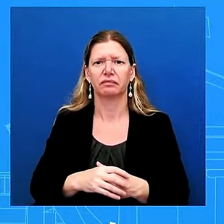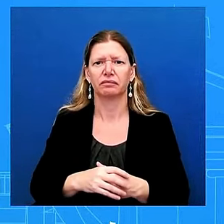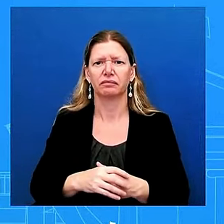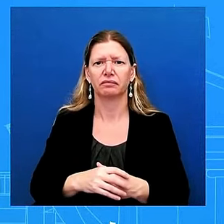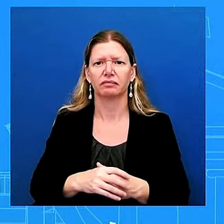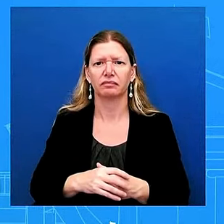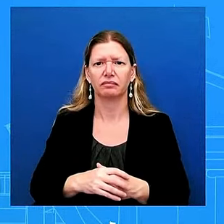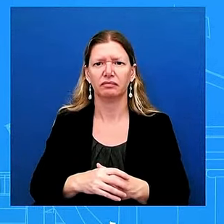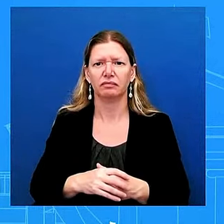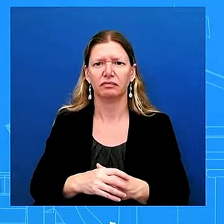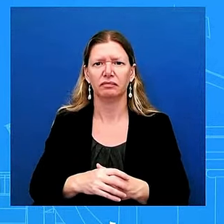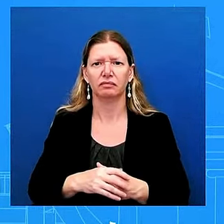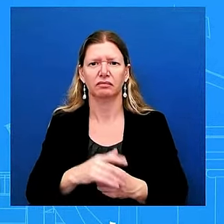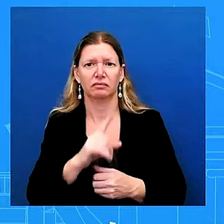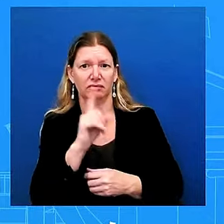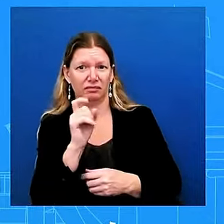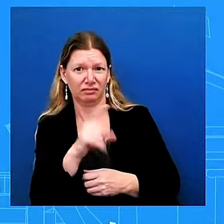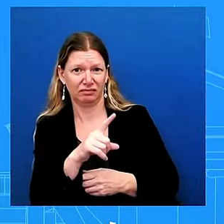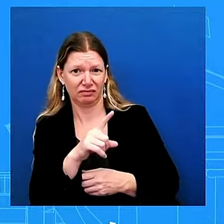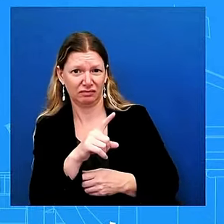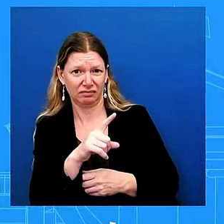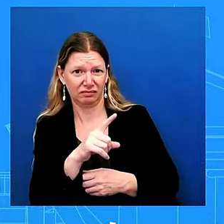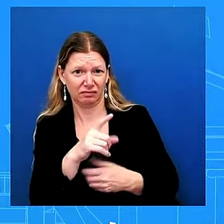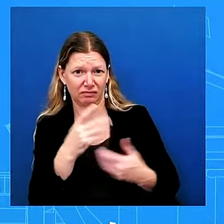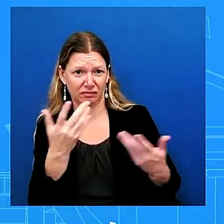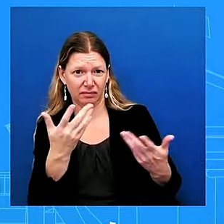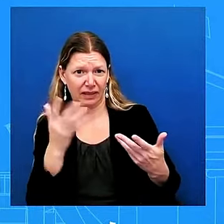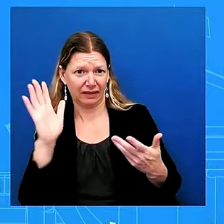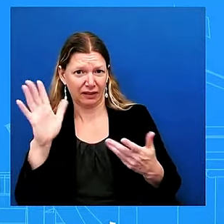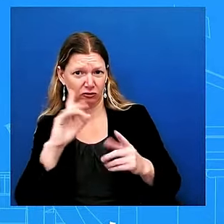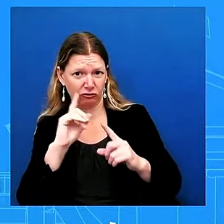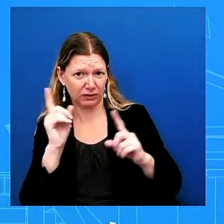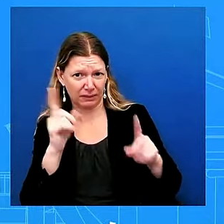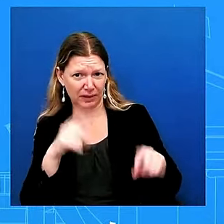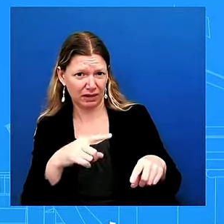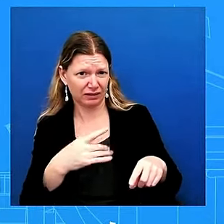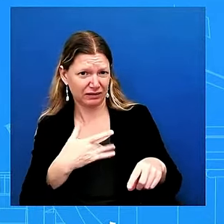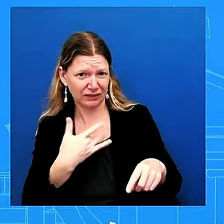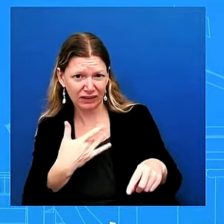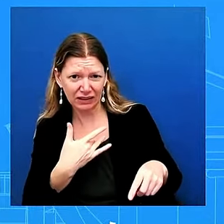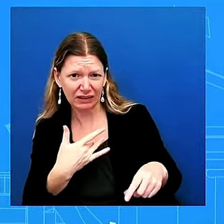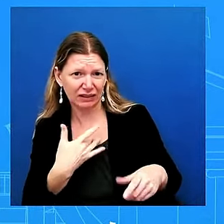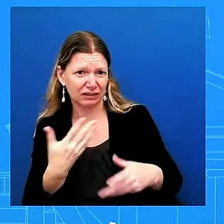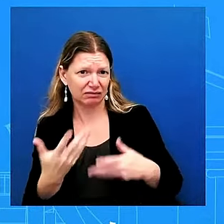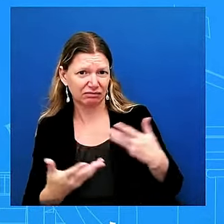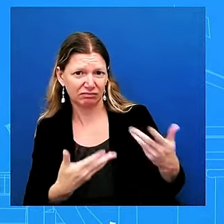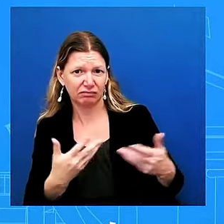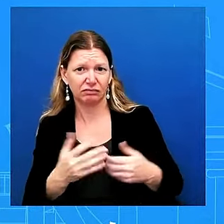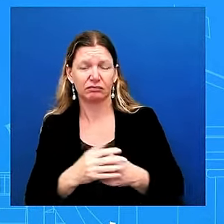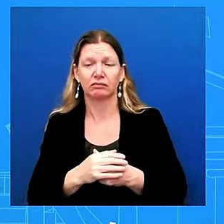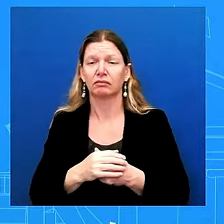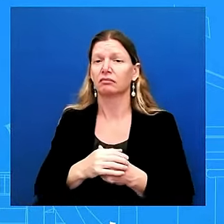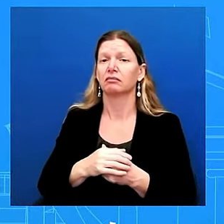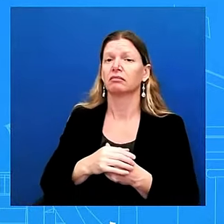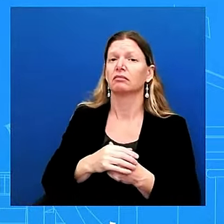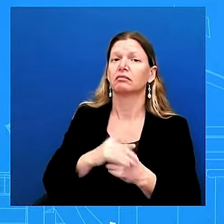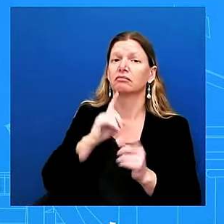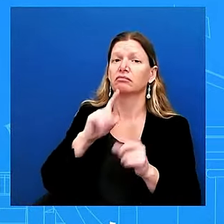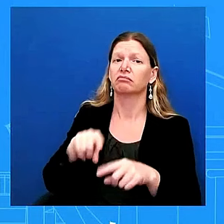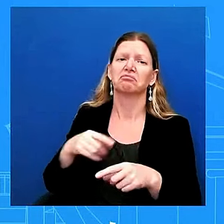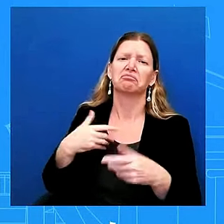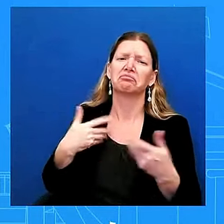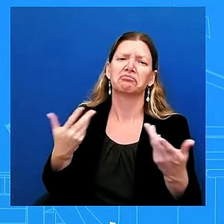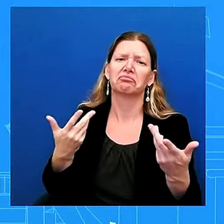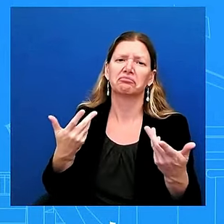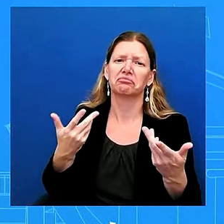would refer you to them i know that the president said that he uh would not he would not intervene in the